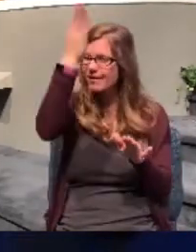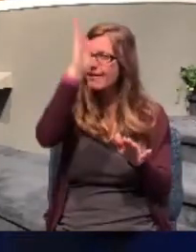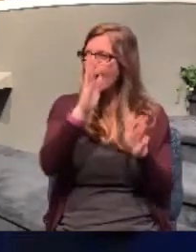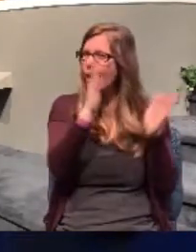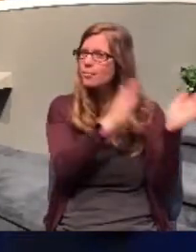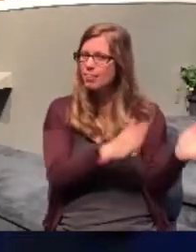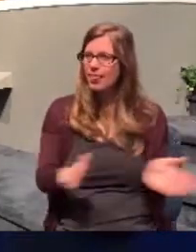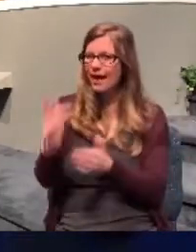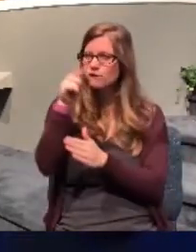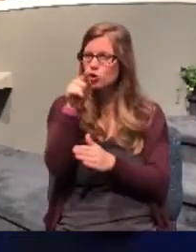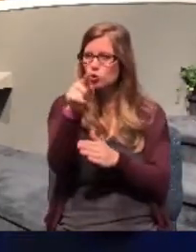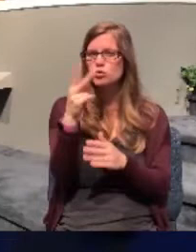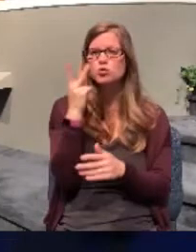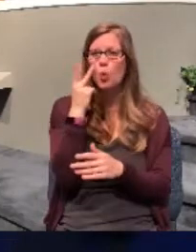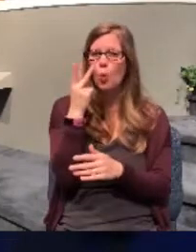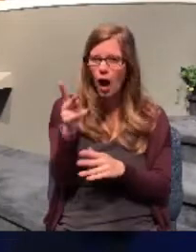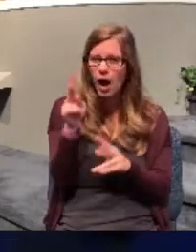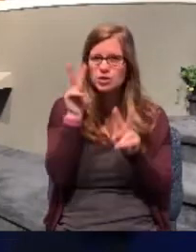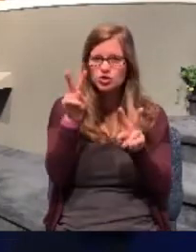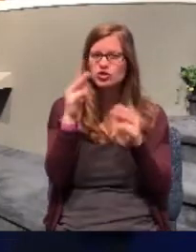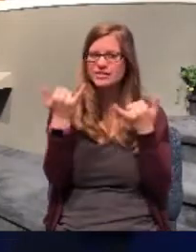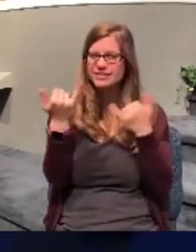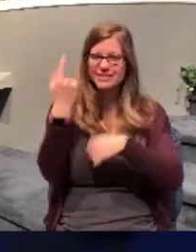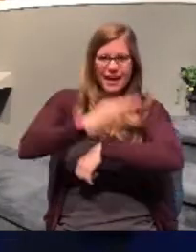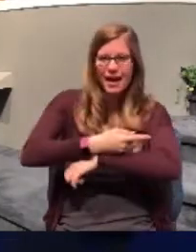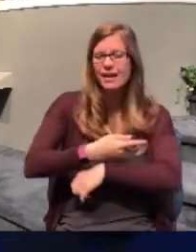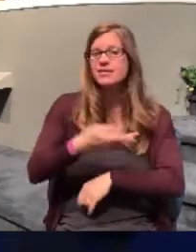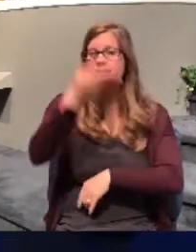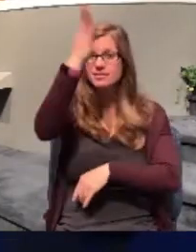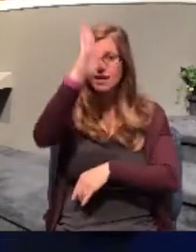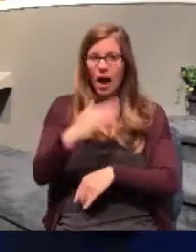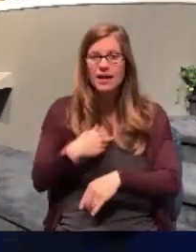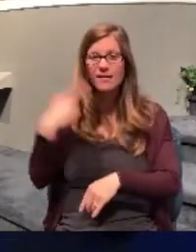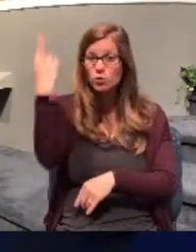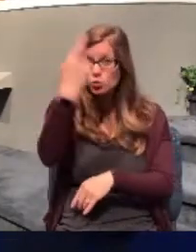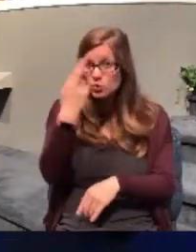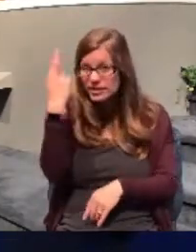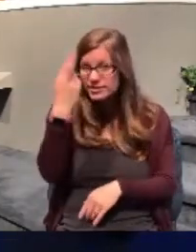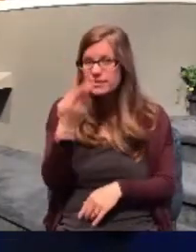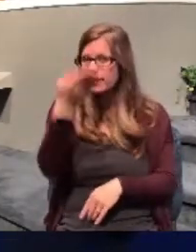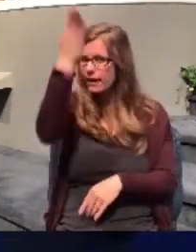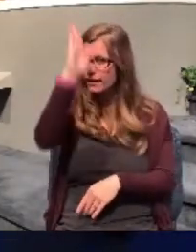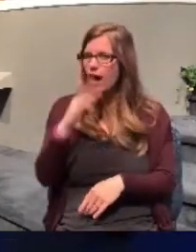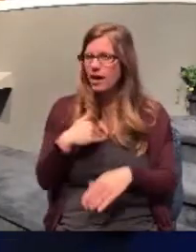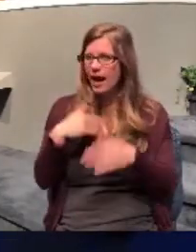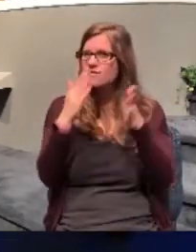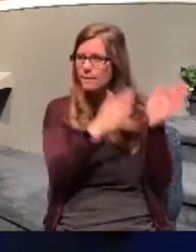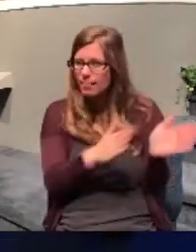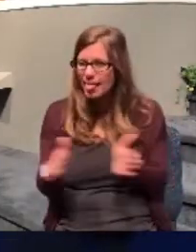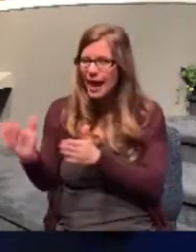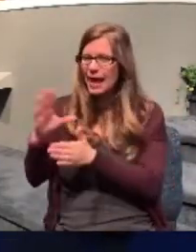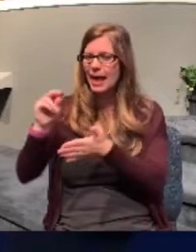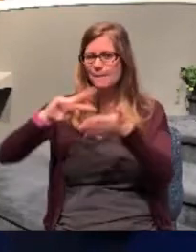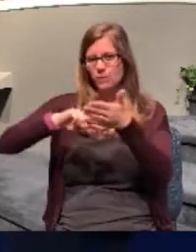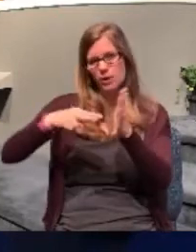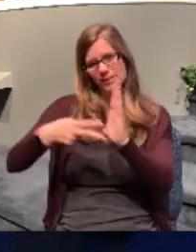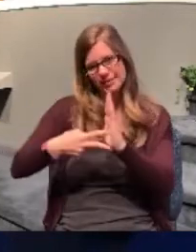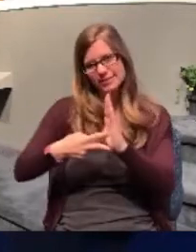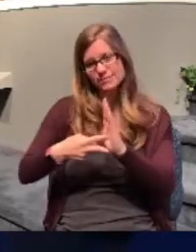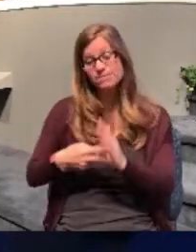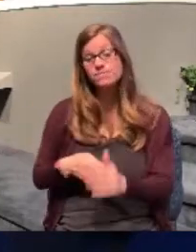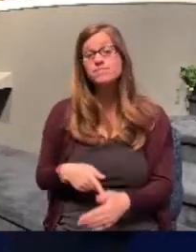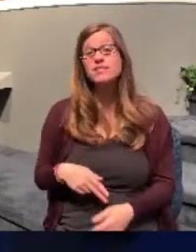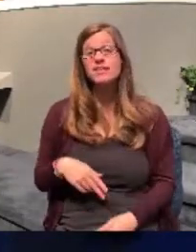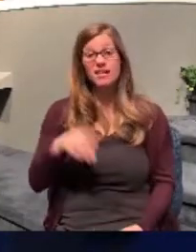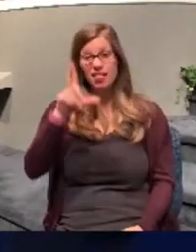appointment. God has a reason. God has a plan. God has a purpose for it. You see, Lydia was seeking